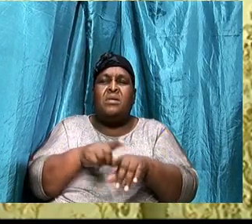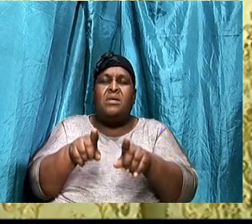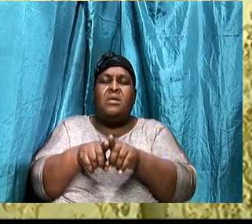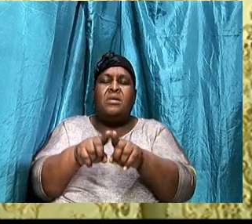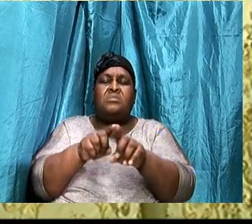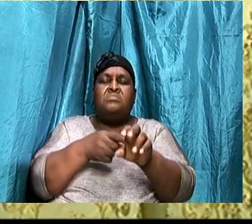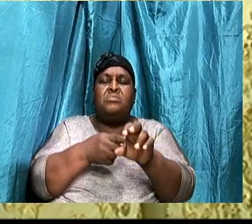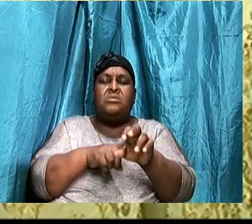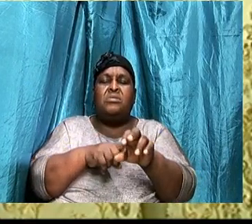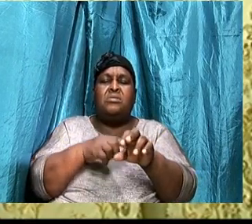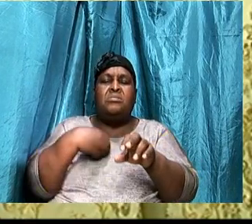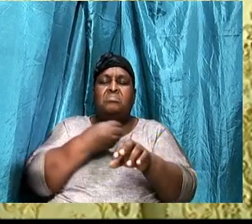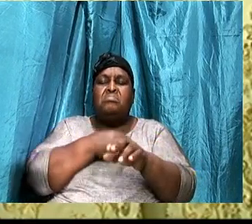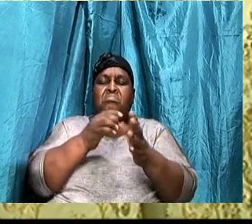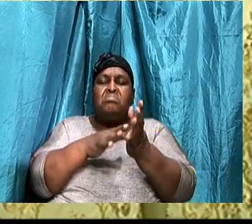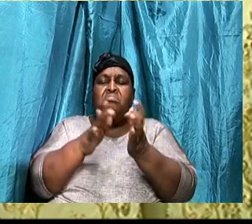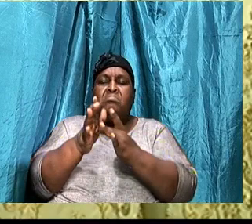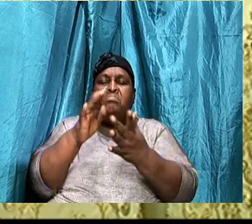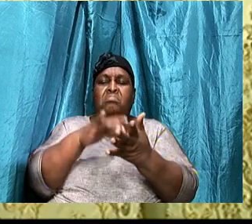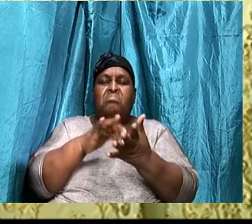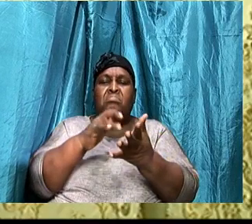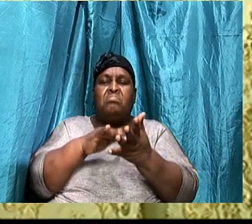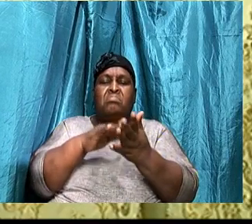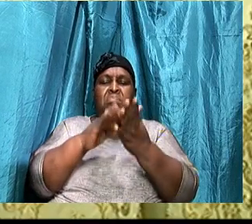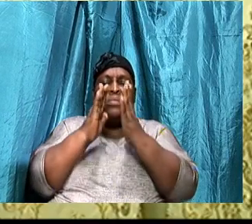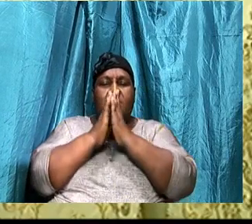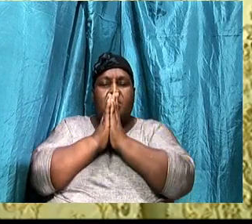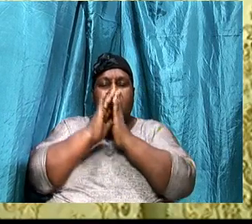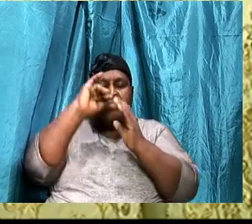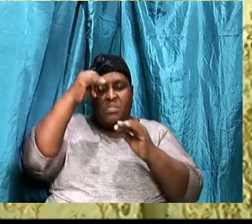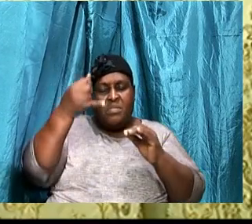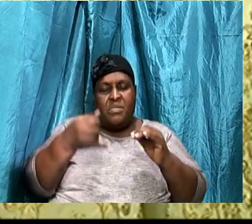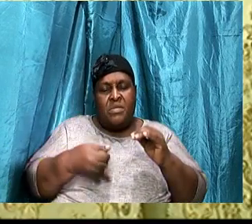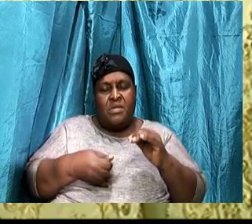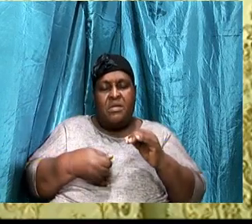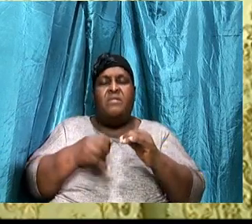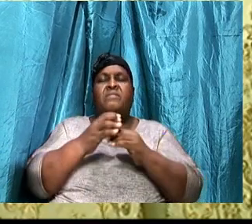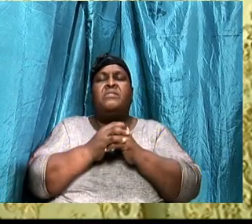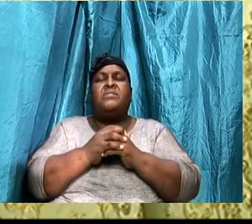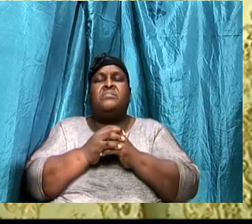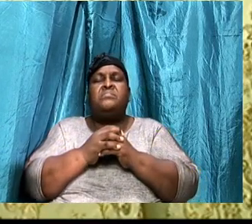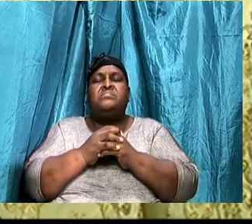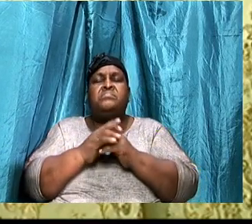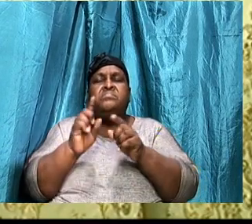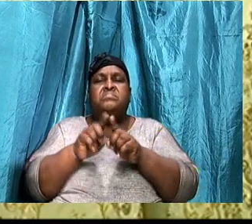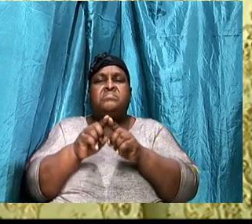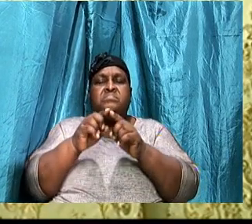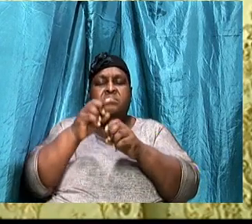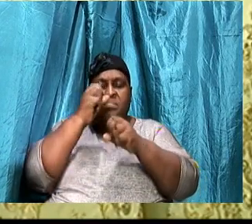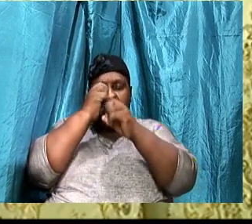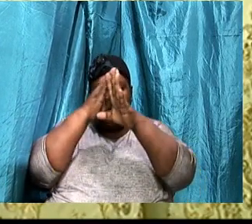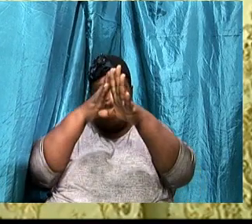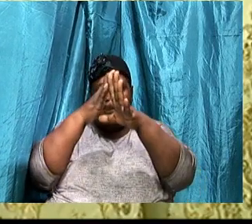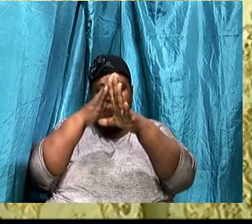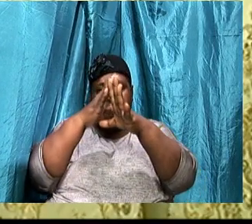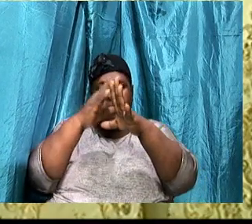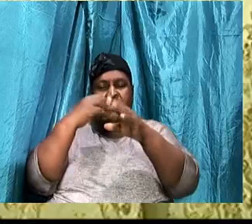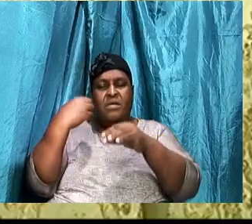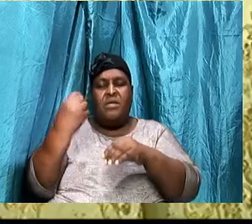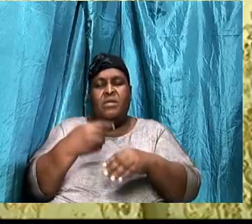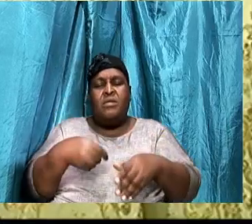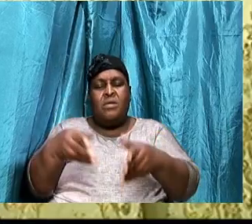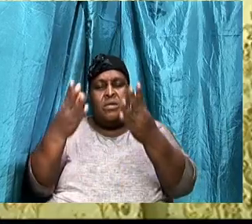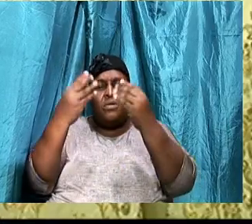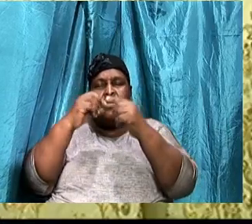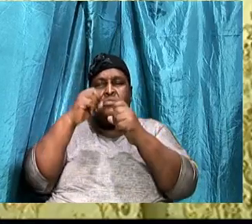breathe a word of prayer. I'm just going to invite us to bow our heads as we pray. Father, we come to you